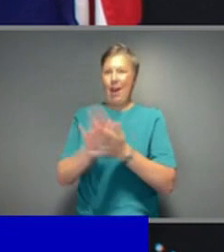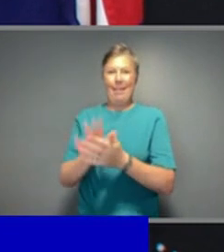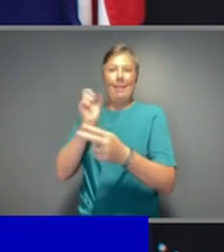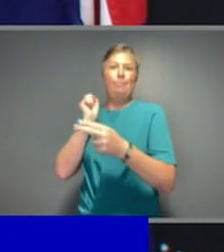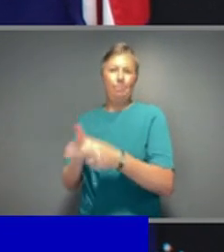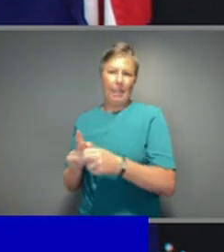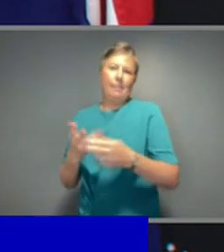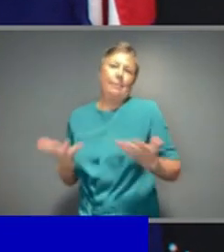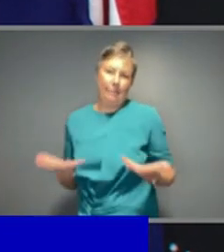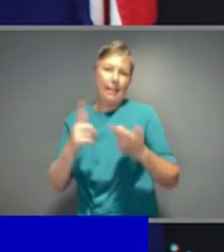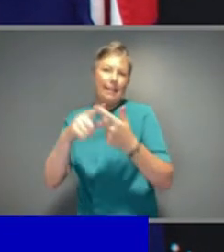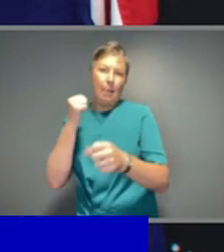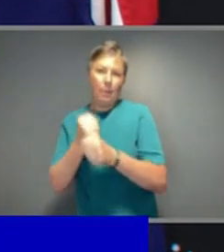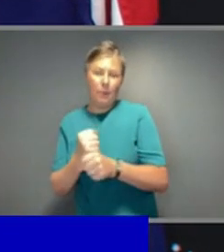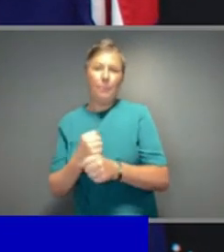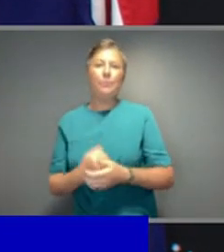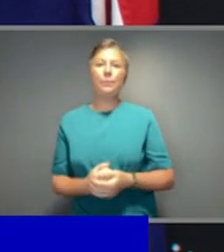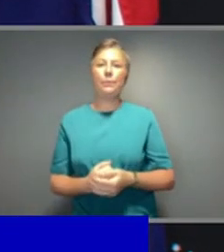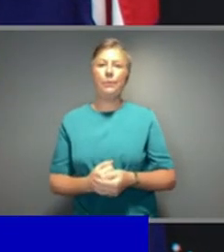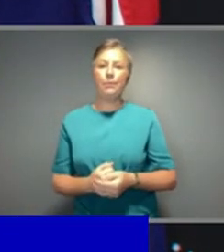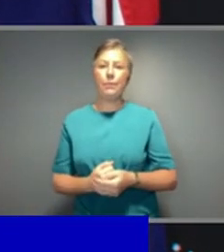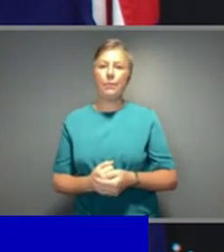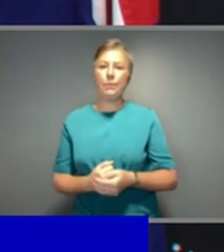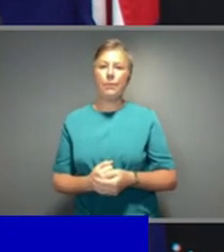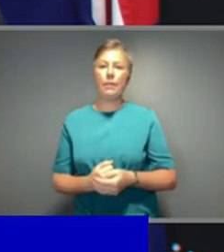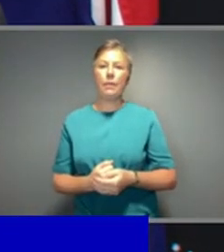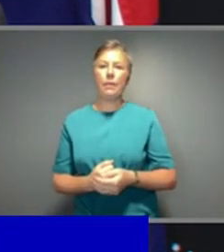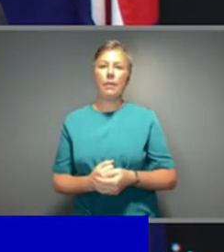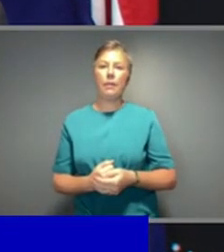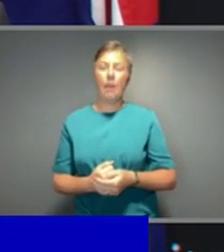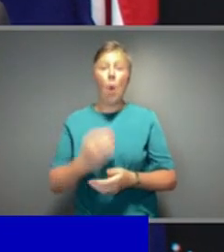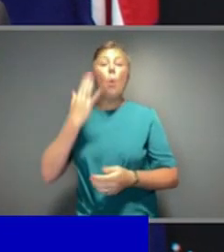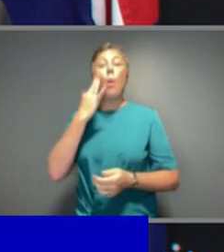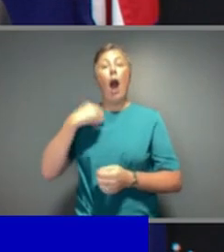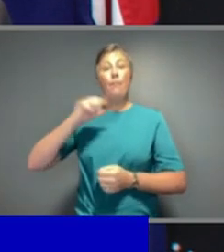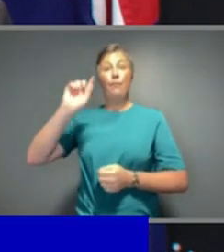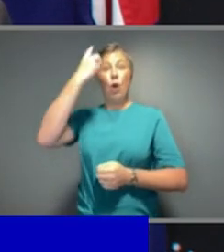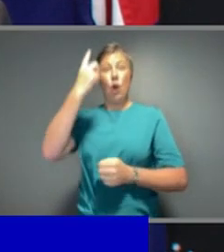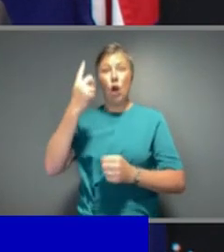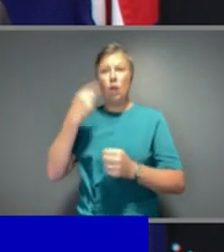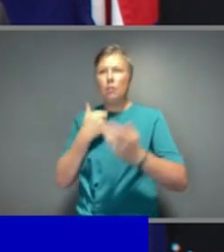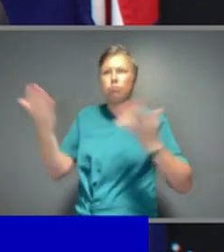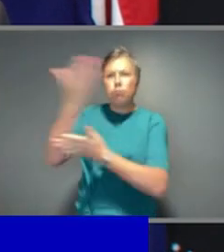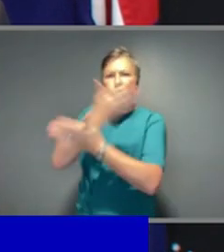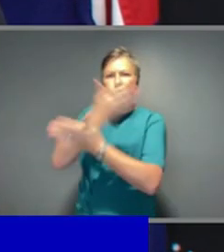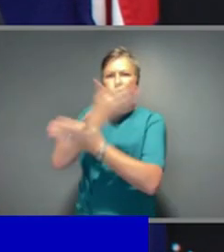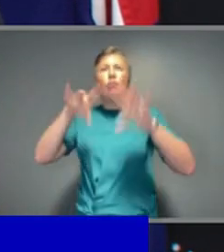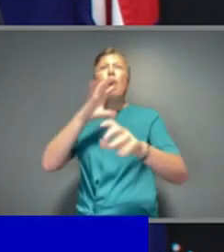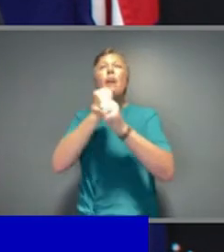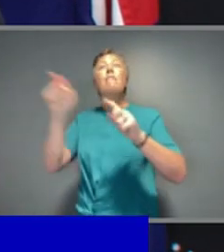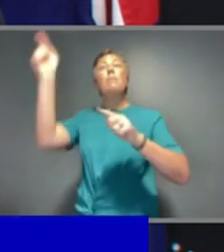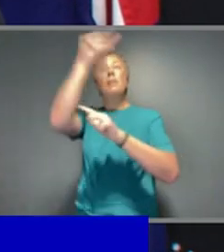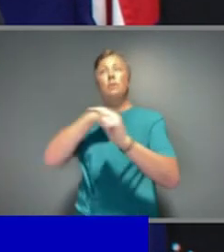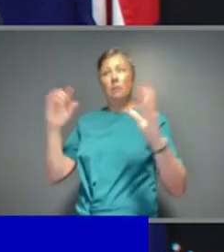counterparts in the states and territories. That process led to the first piece of work that was done by the Doherty Institute that was based